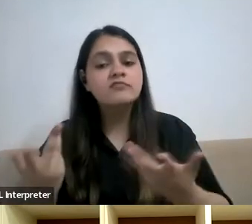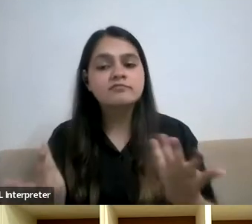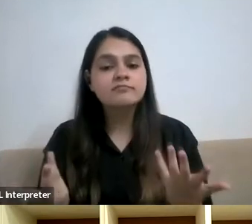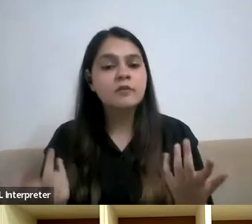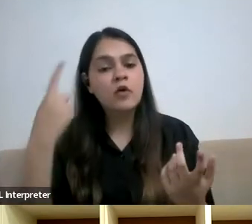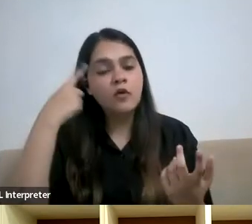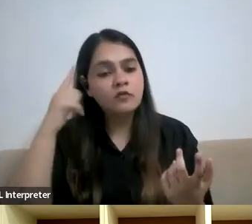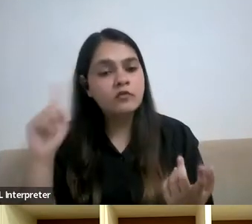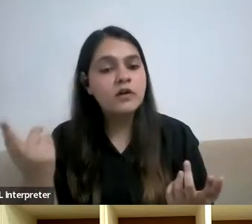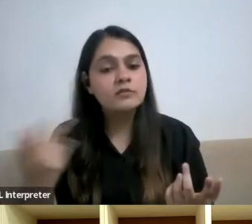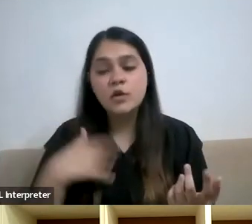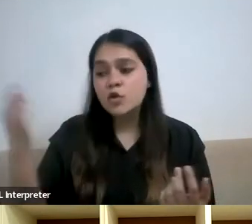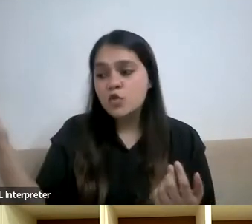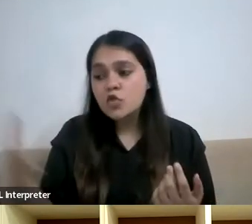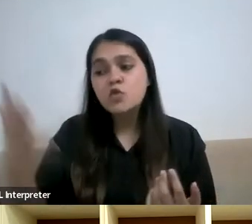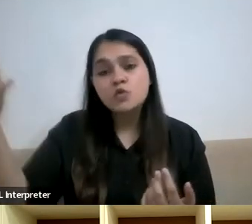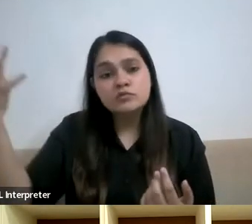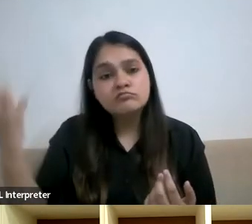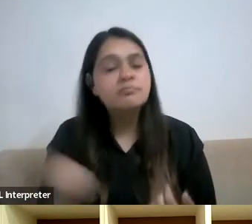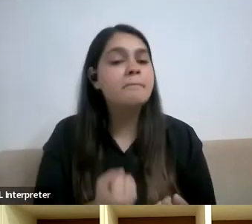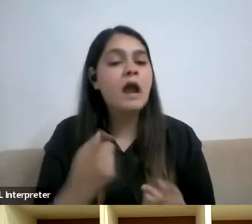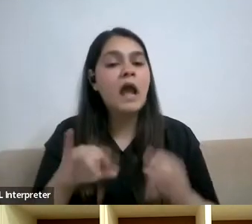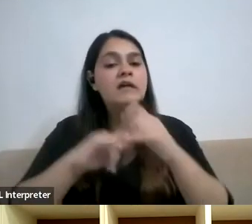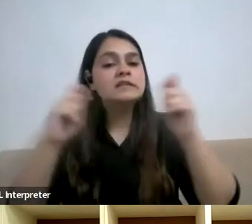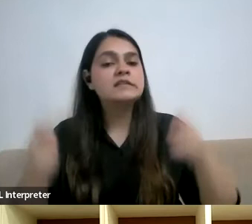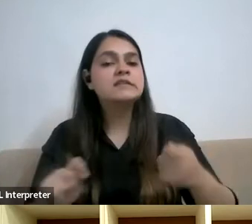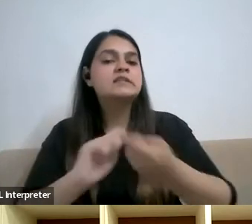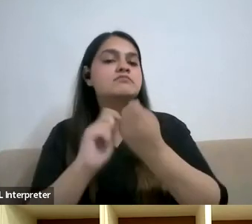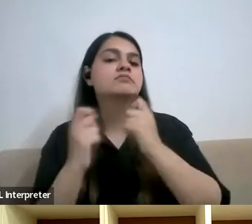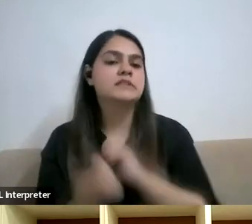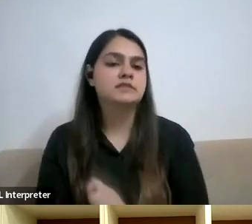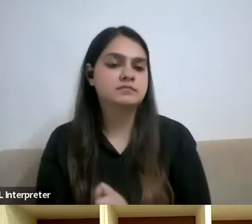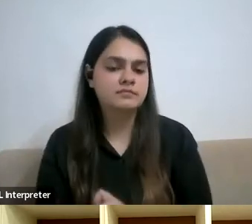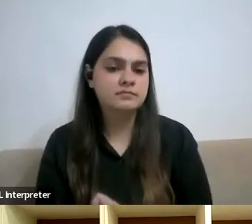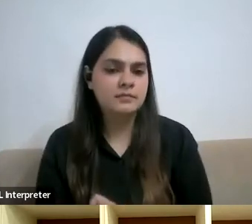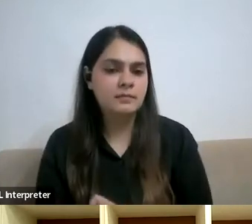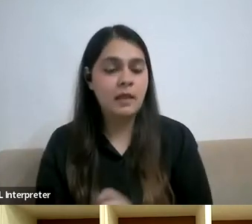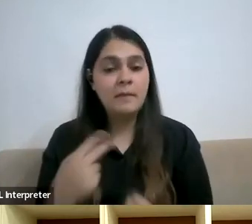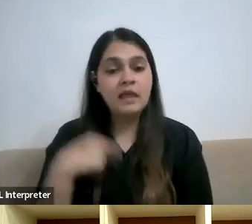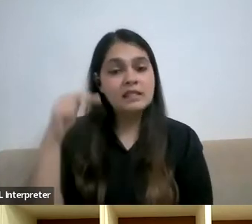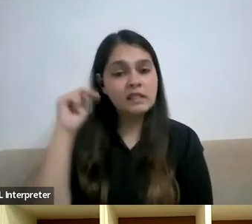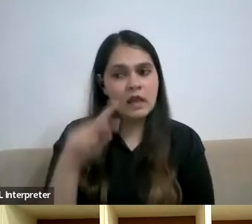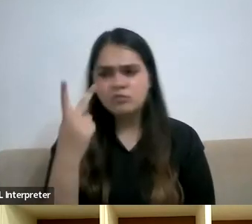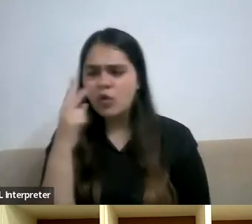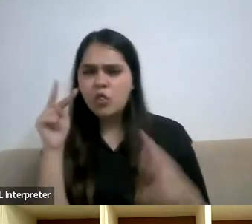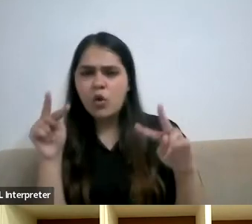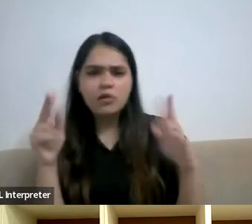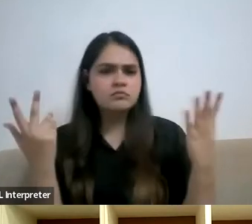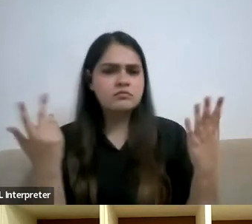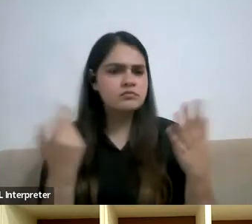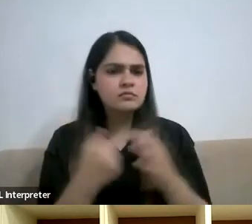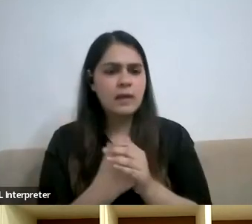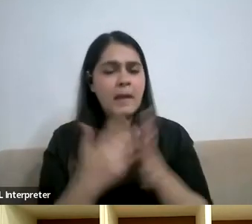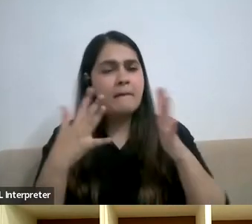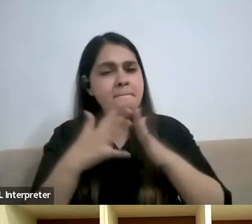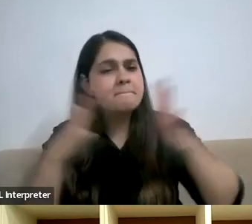bringing systemic change. I think that is a shift that we need to bring. I think we need to also look at it, the biggest